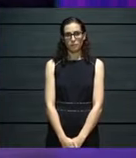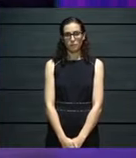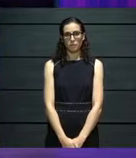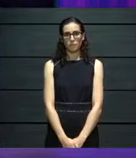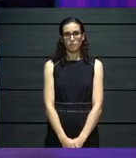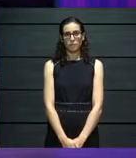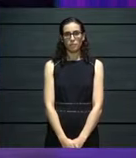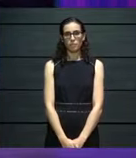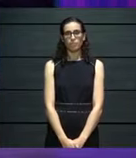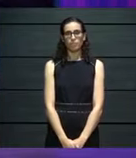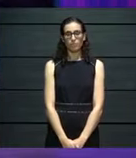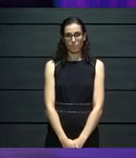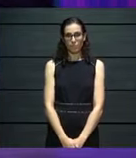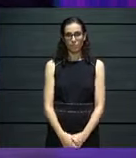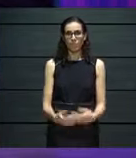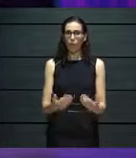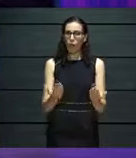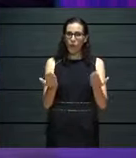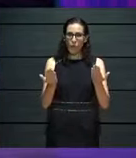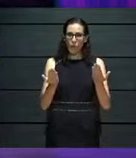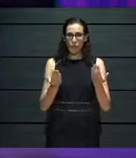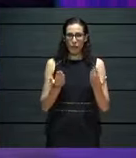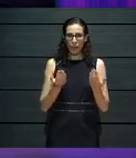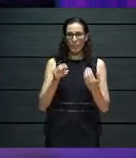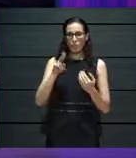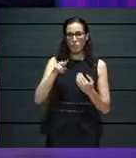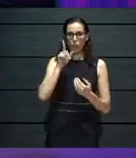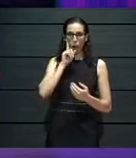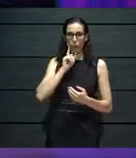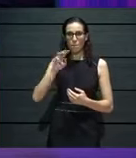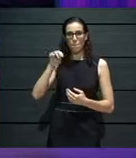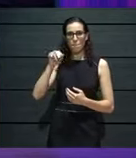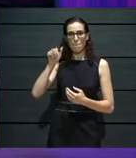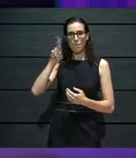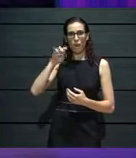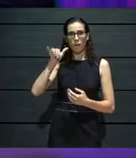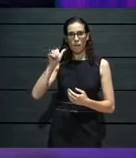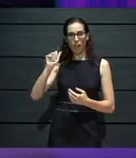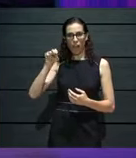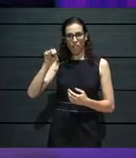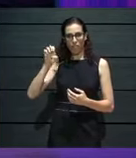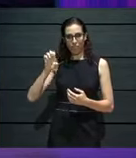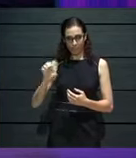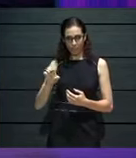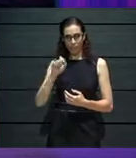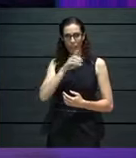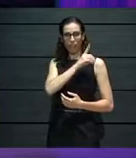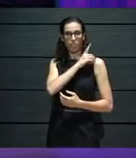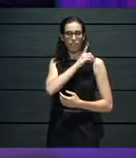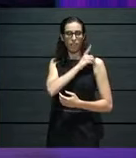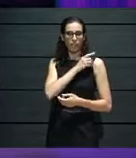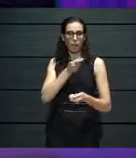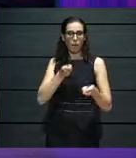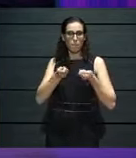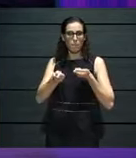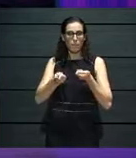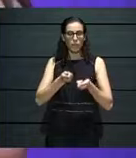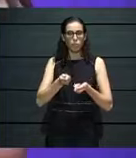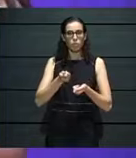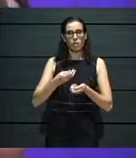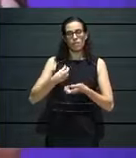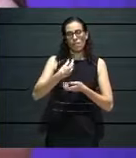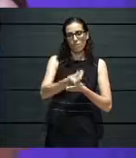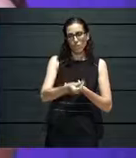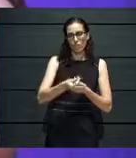I would first of all like to welcome Ms. Marianne Kauki, is the Director of Funding and Strategy at Arts Council Malta.